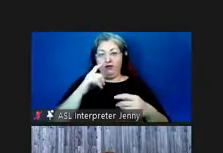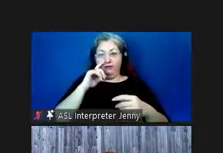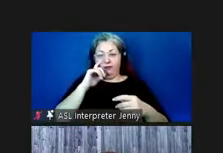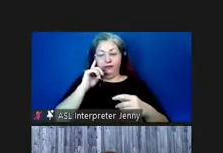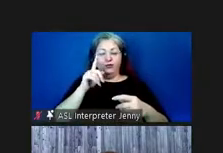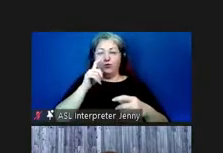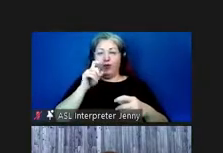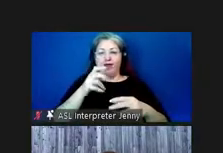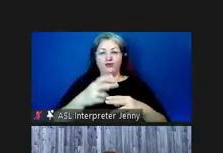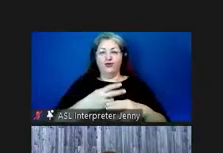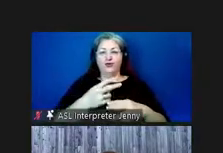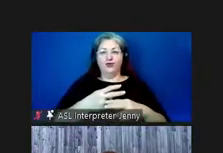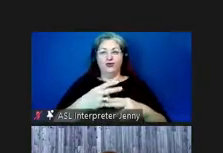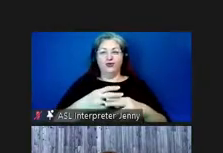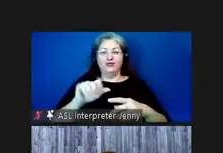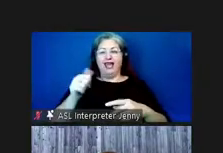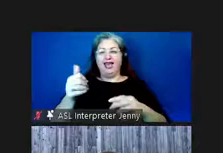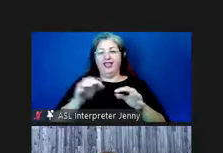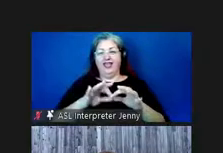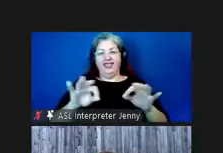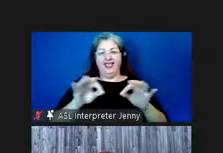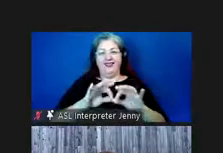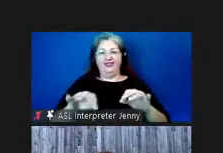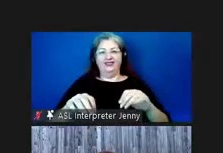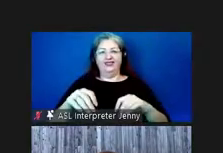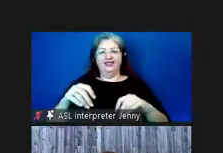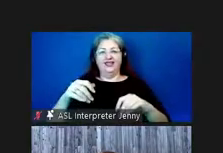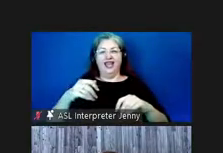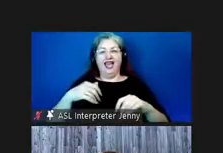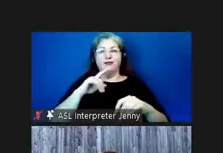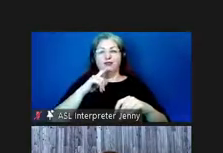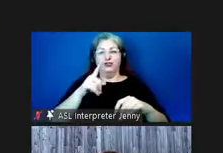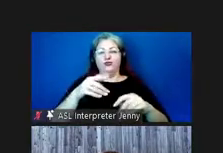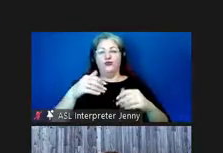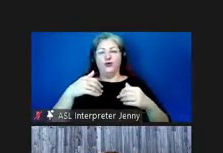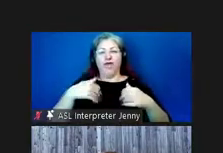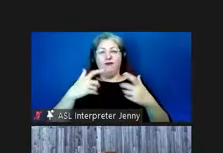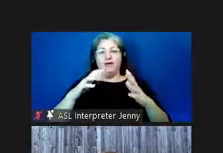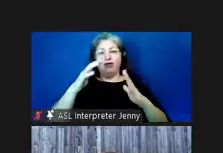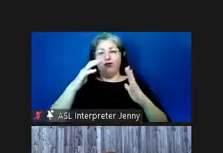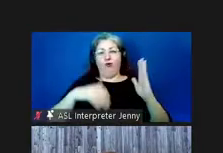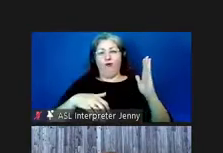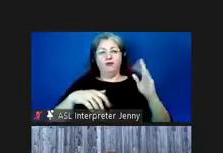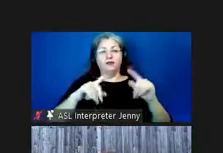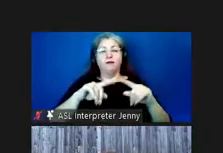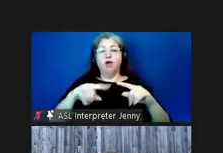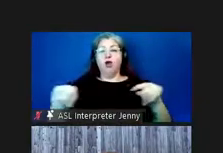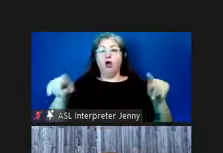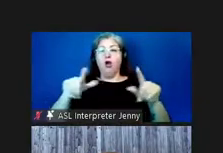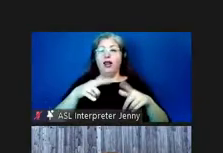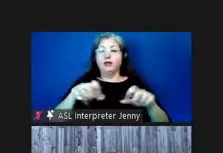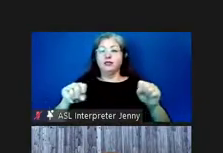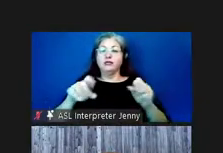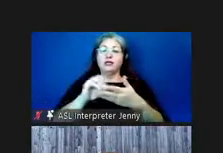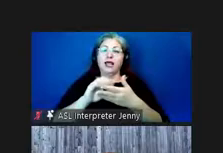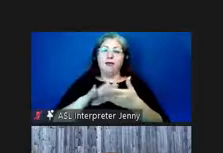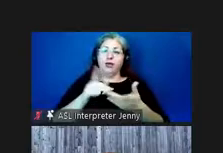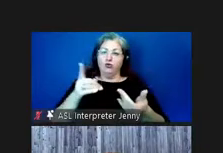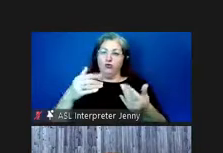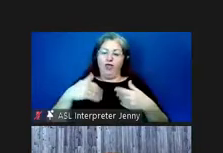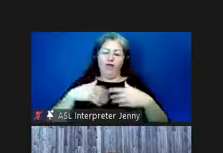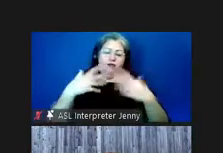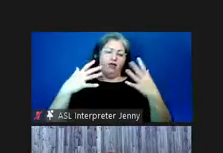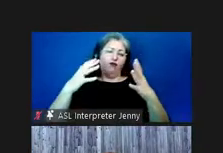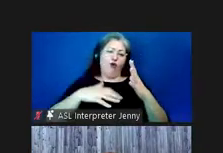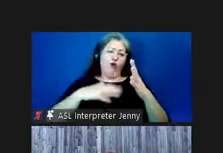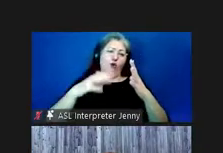don't have to use someone else's language i bet you have a large tag corpus so everyone out there linguists and documentarians you guys have corpuses